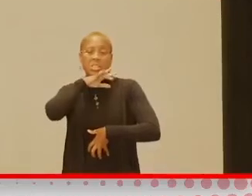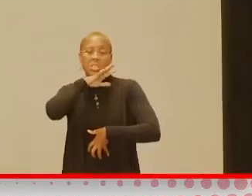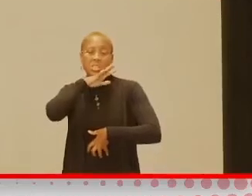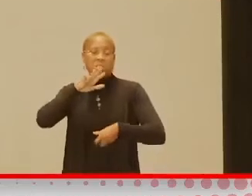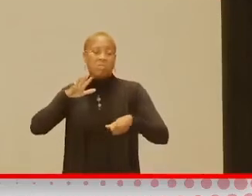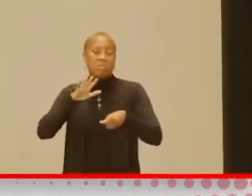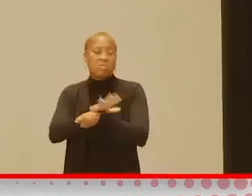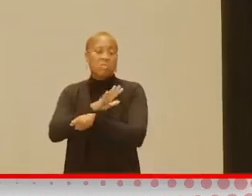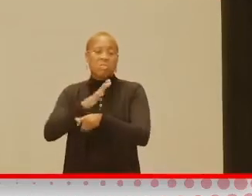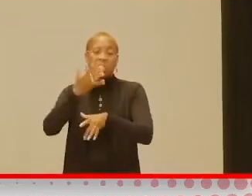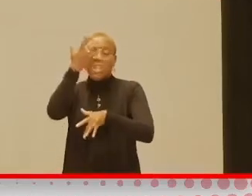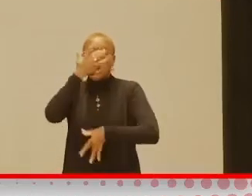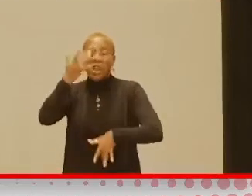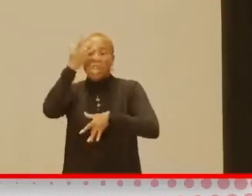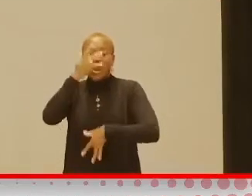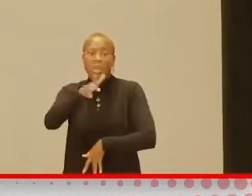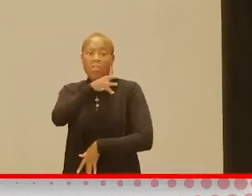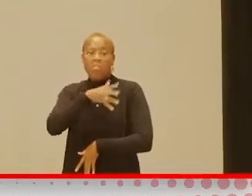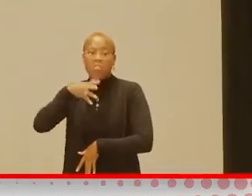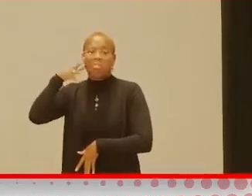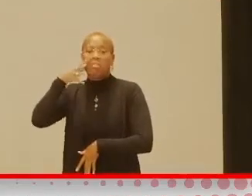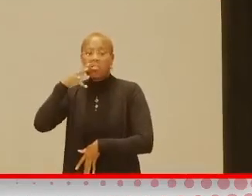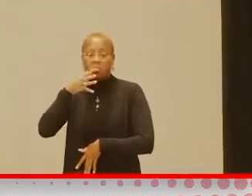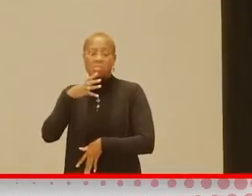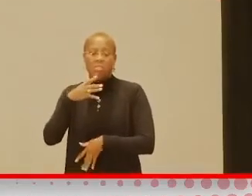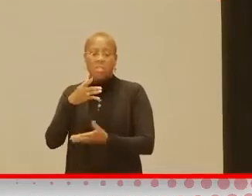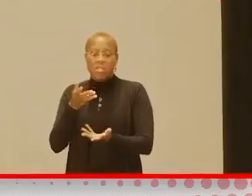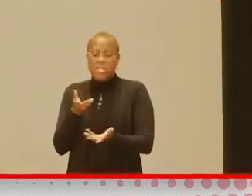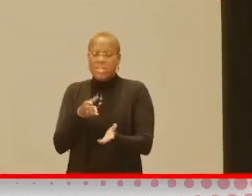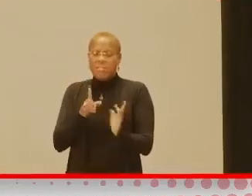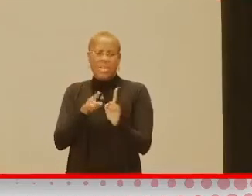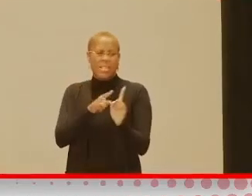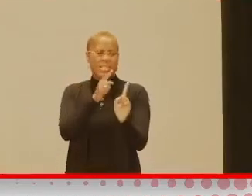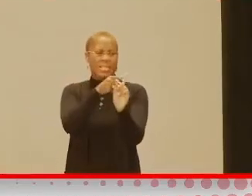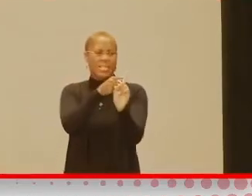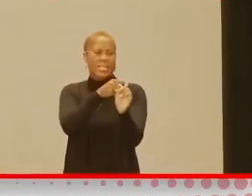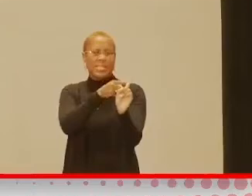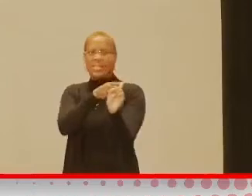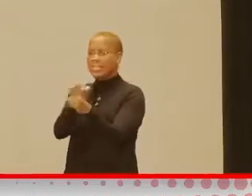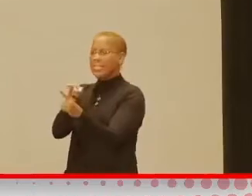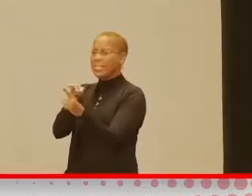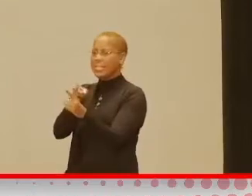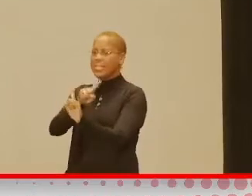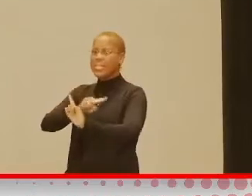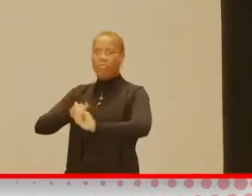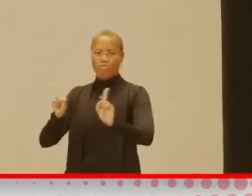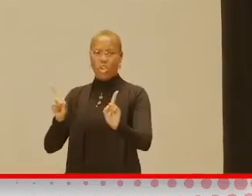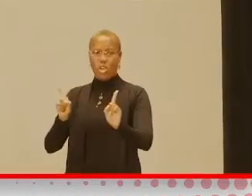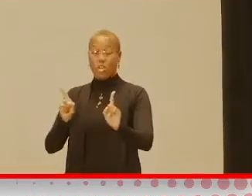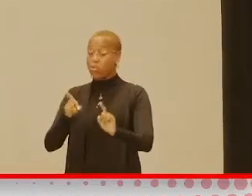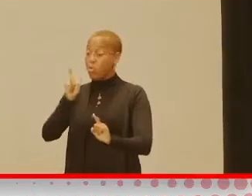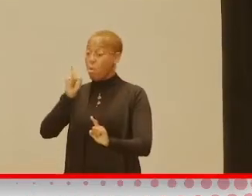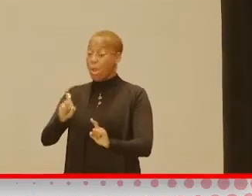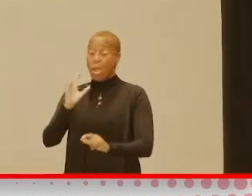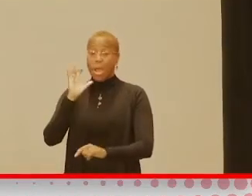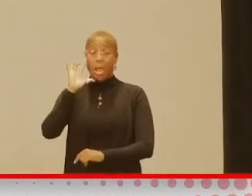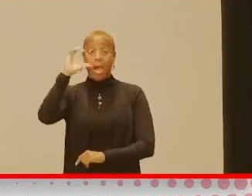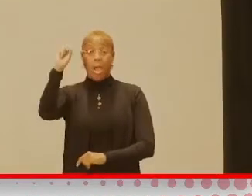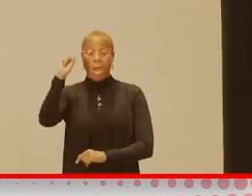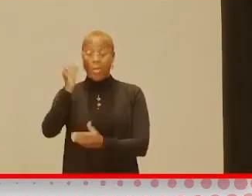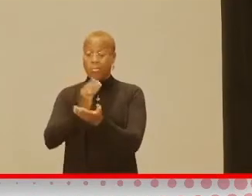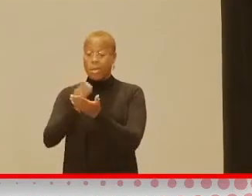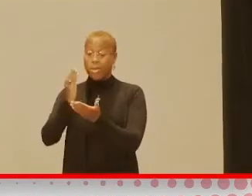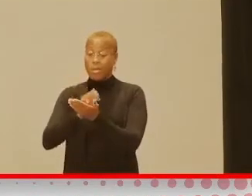pestilence, famine, and disease. It's just a different place. So you must go out and buy a new